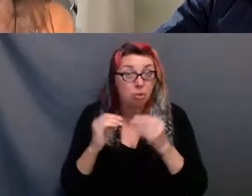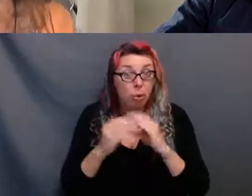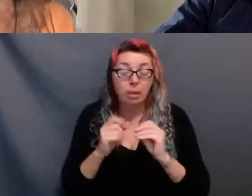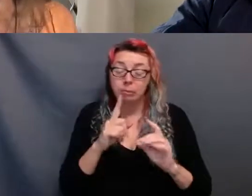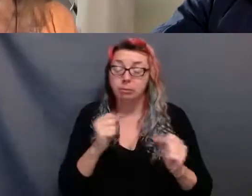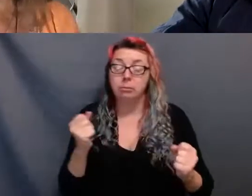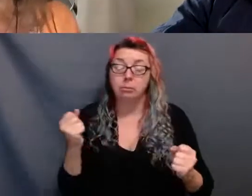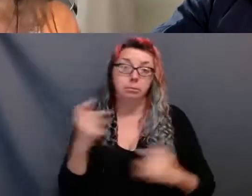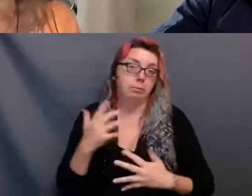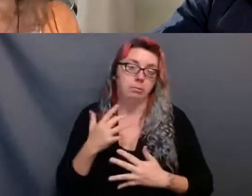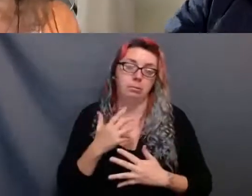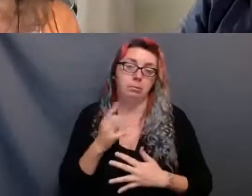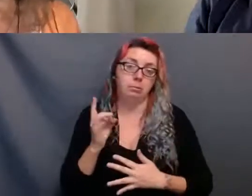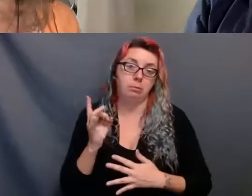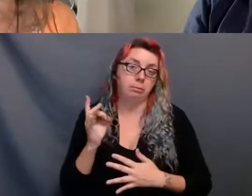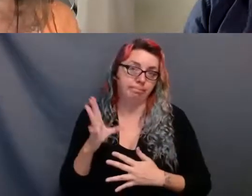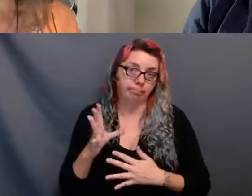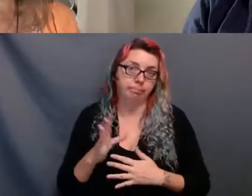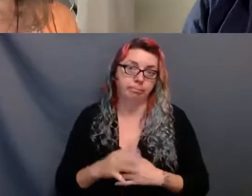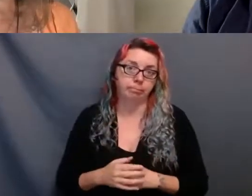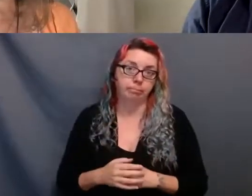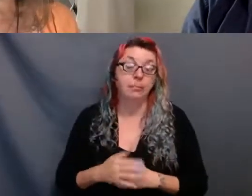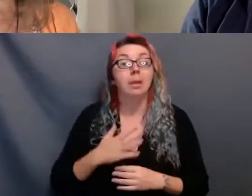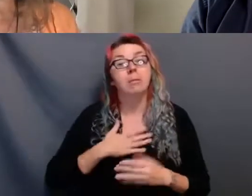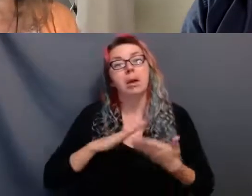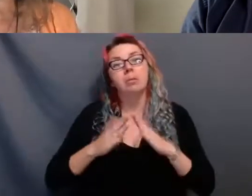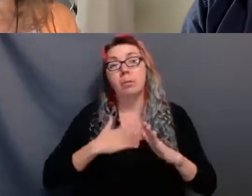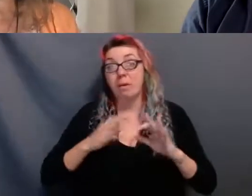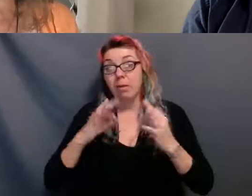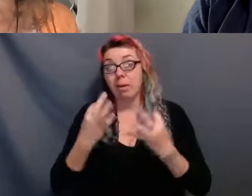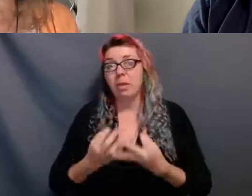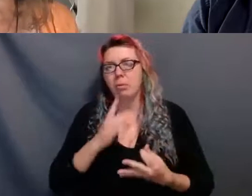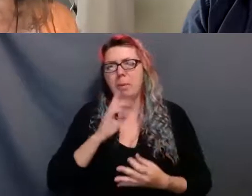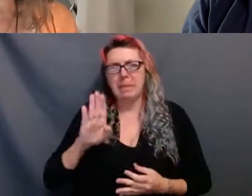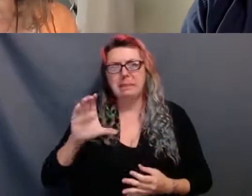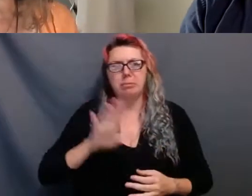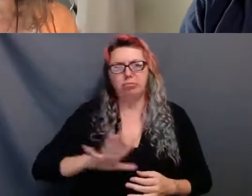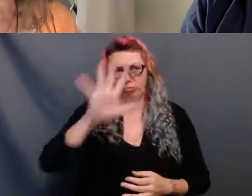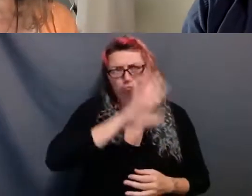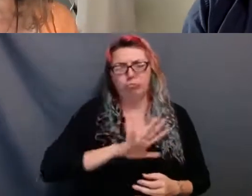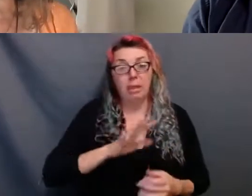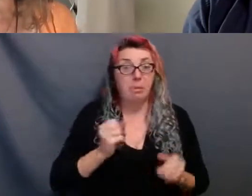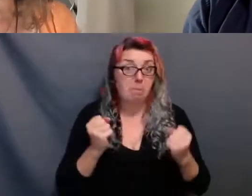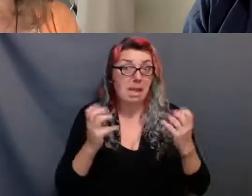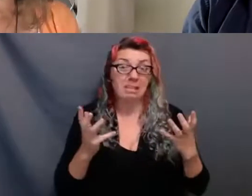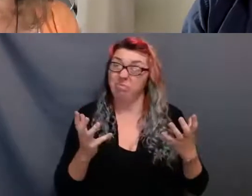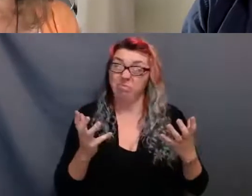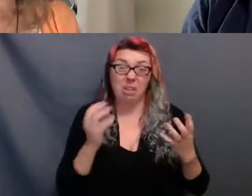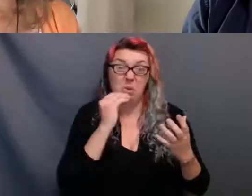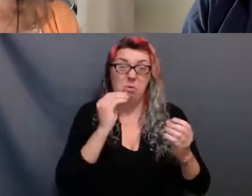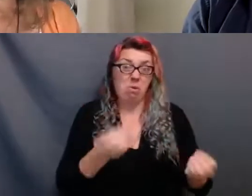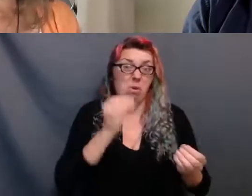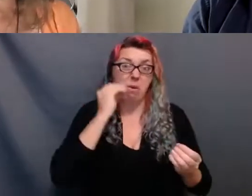My community, my family is spread out across the province. Many are now homeless, living in hotels and